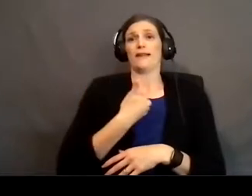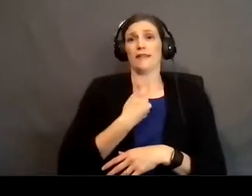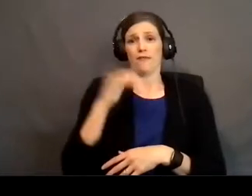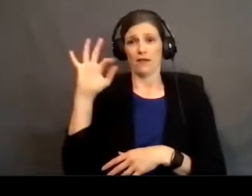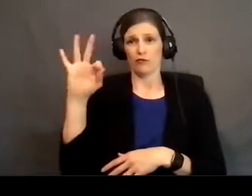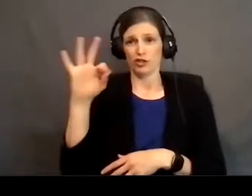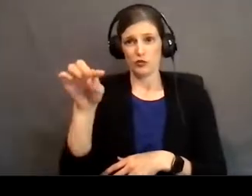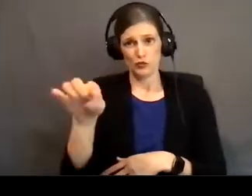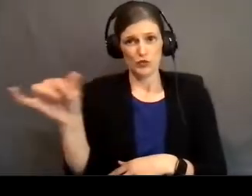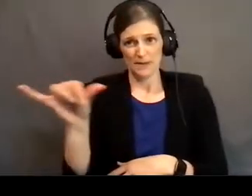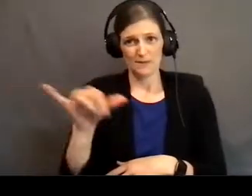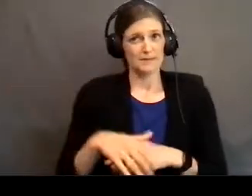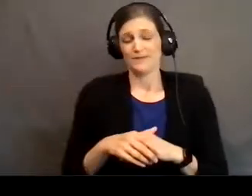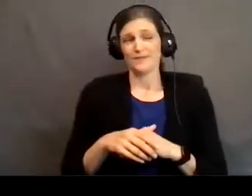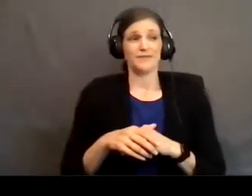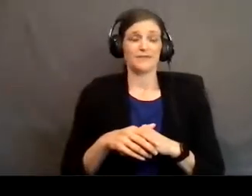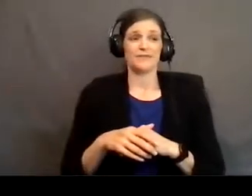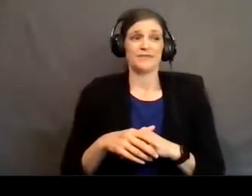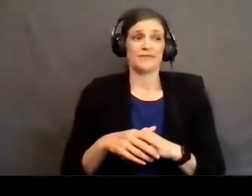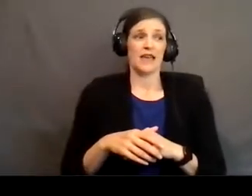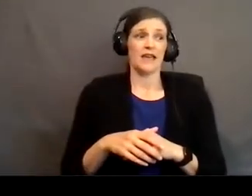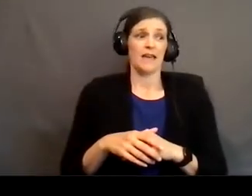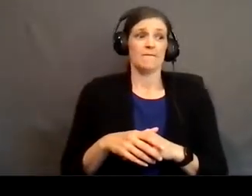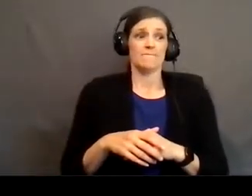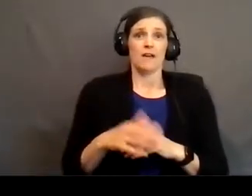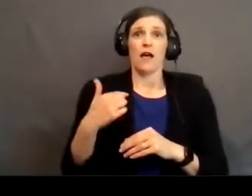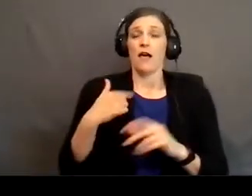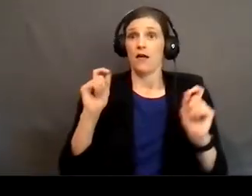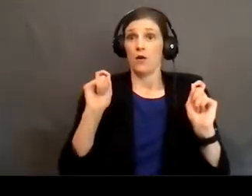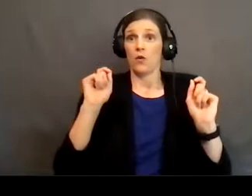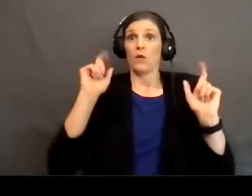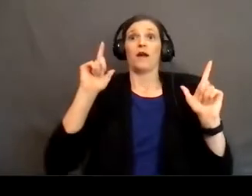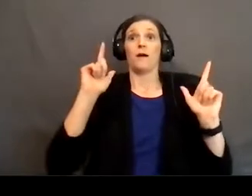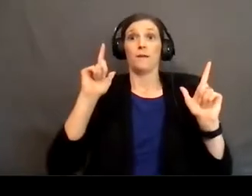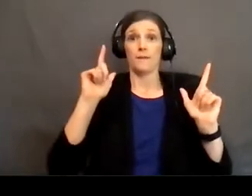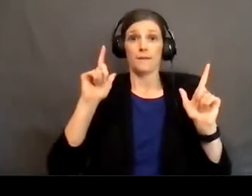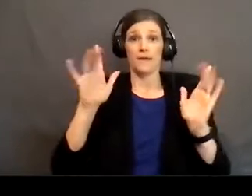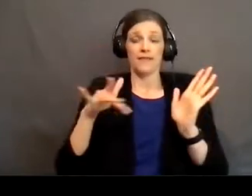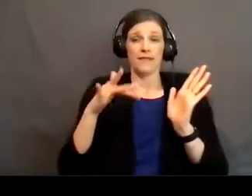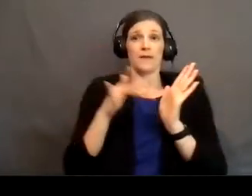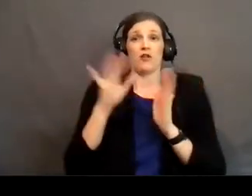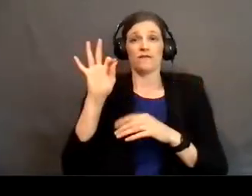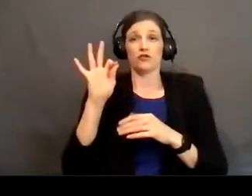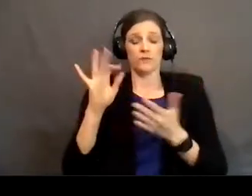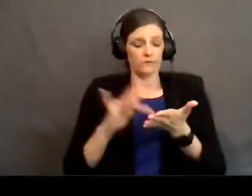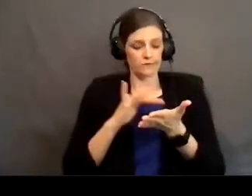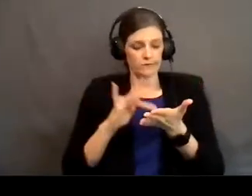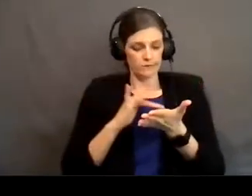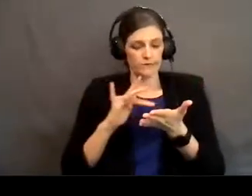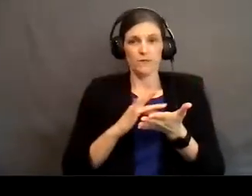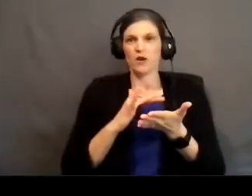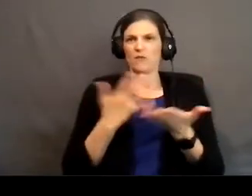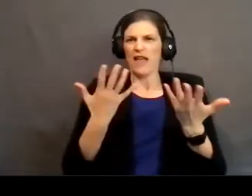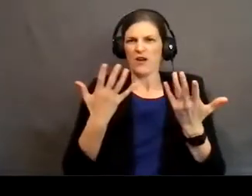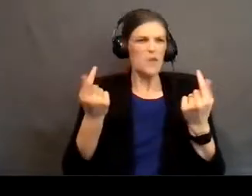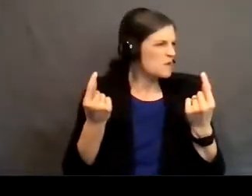as I am to you. I find myself waking up in a stupor in the middle of a sermon sometimes, scrolling through my feeds. What